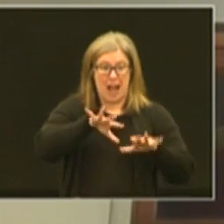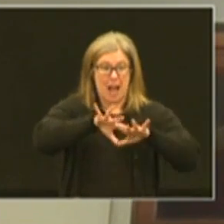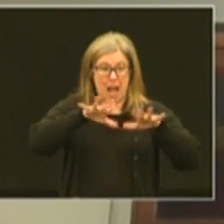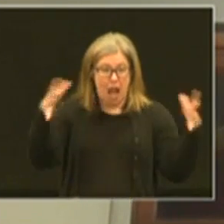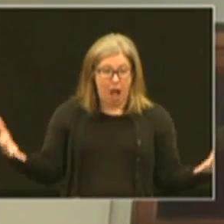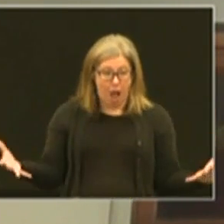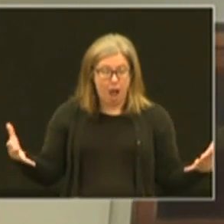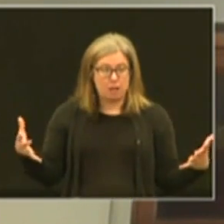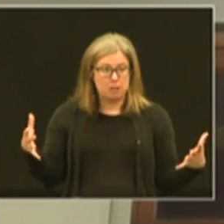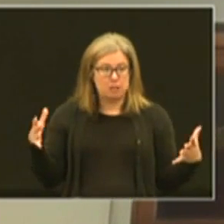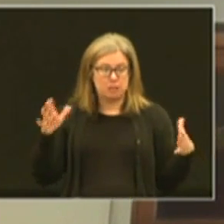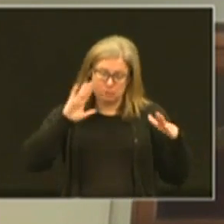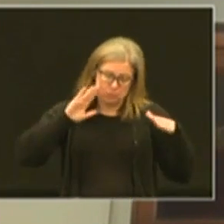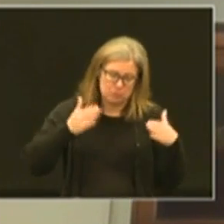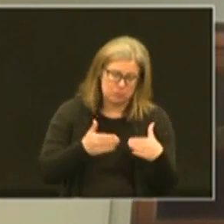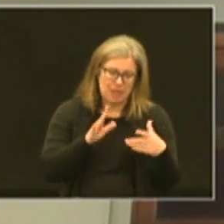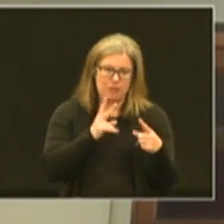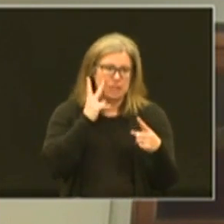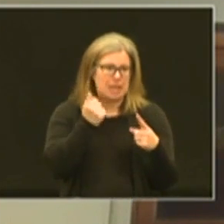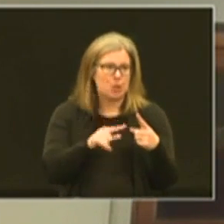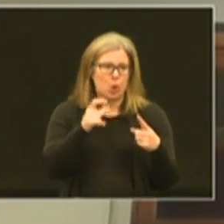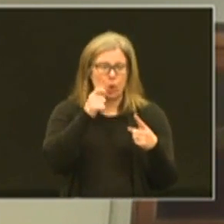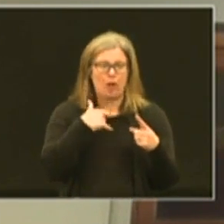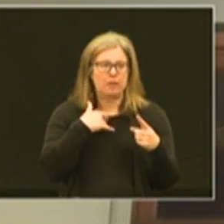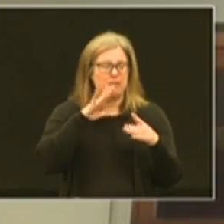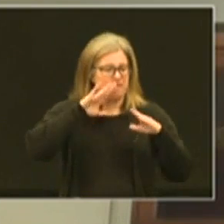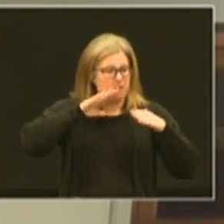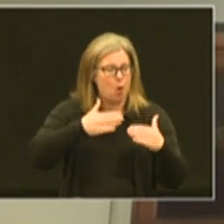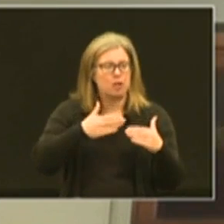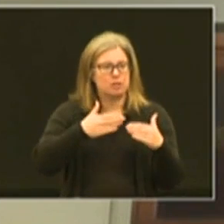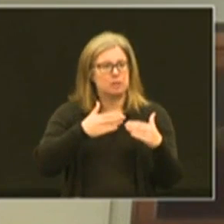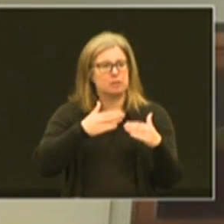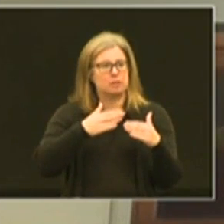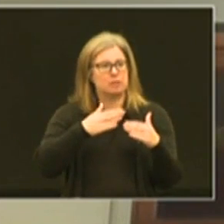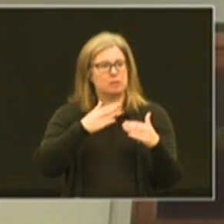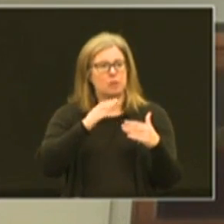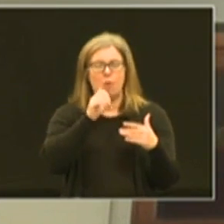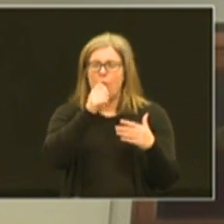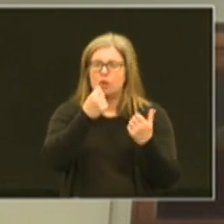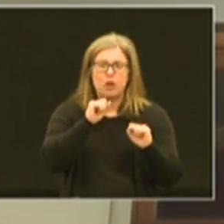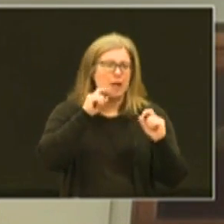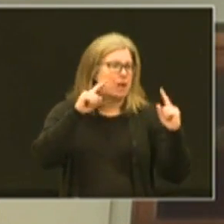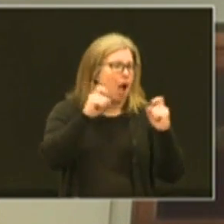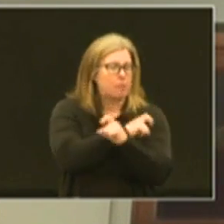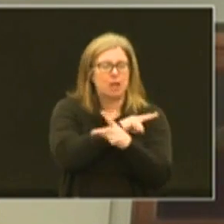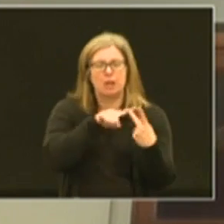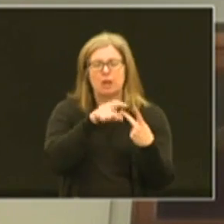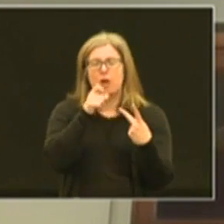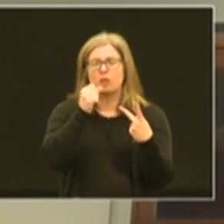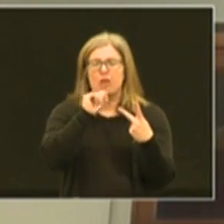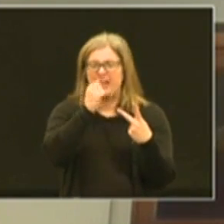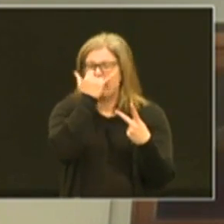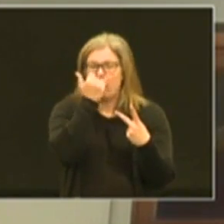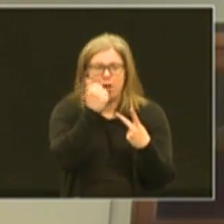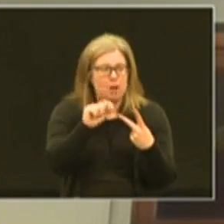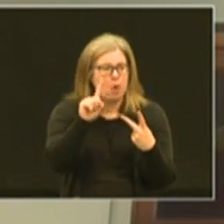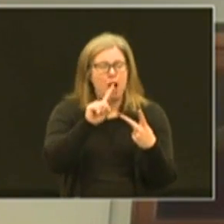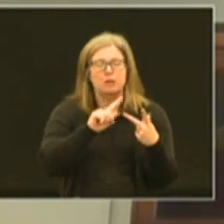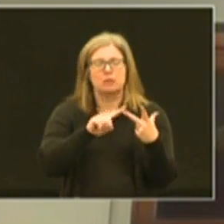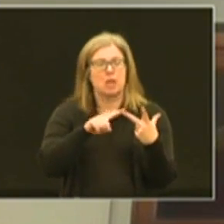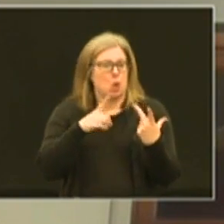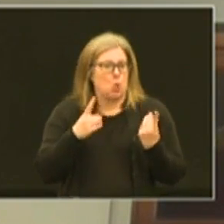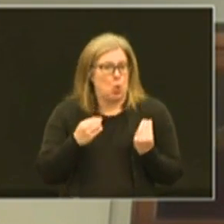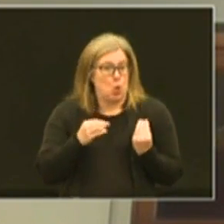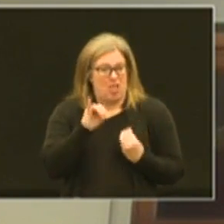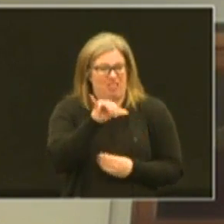lot of things i've never seen anyone who had such focus we're not going to try to be complicated we're not going to try to fool anybody here's